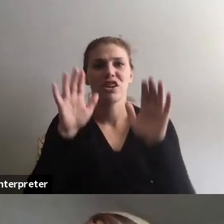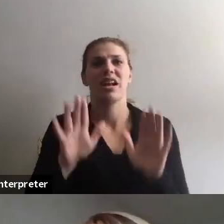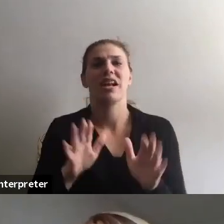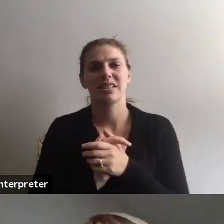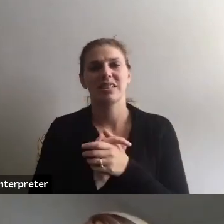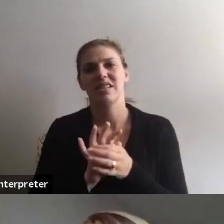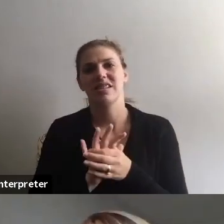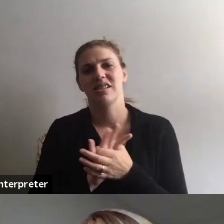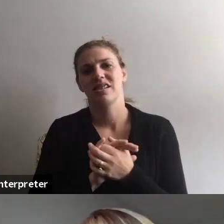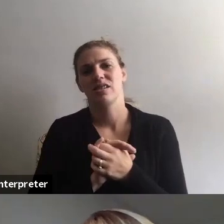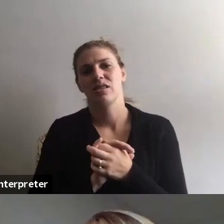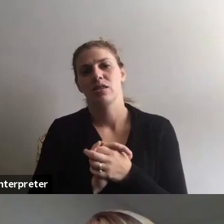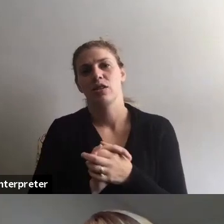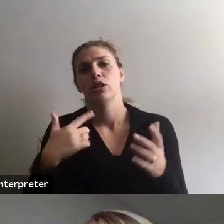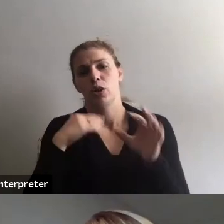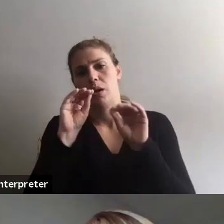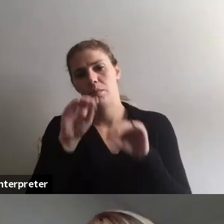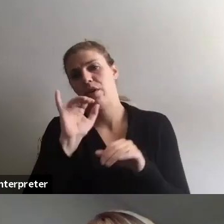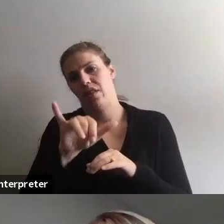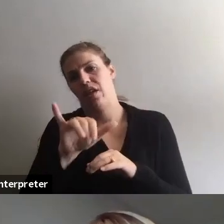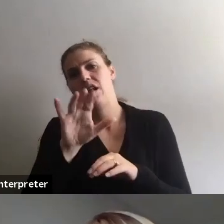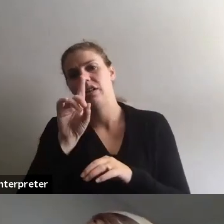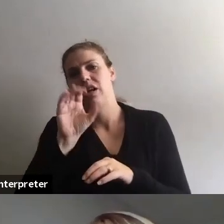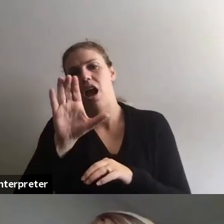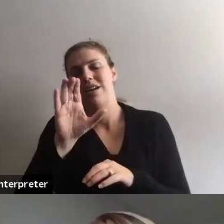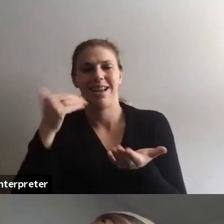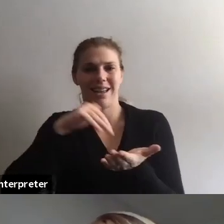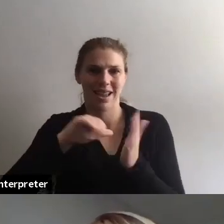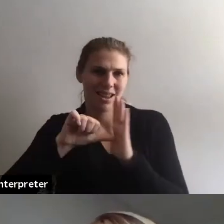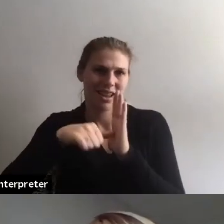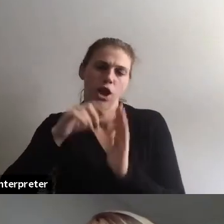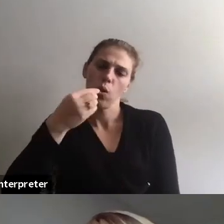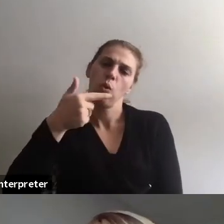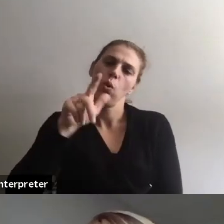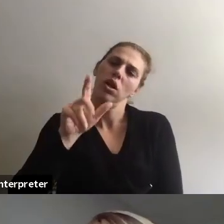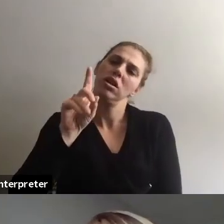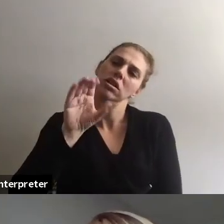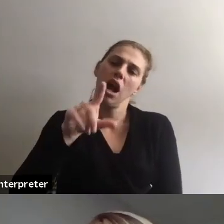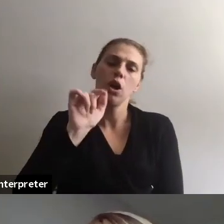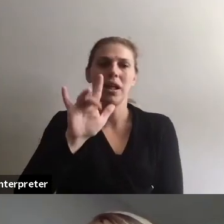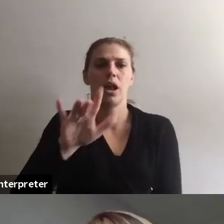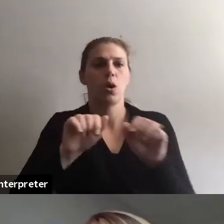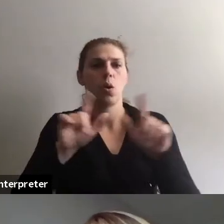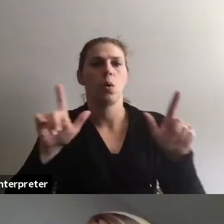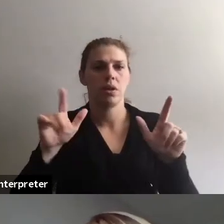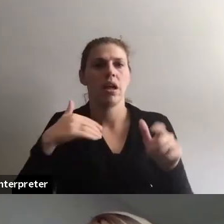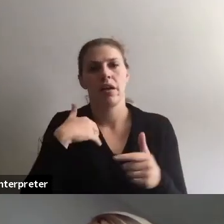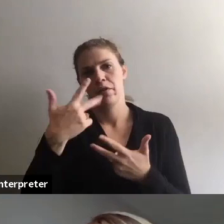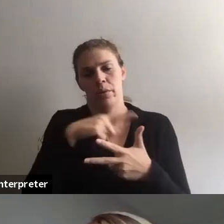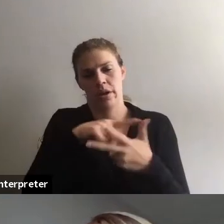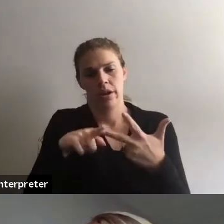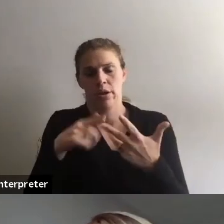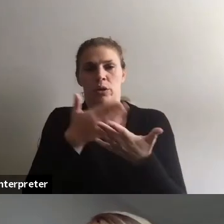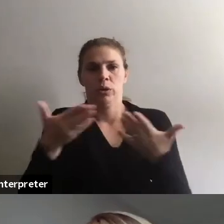Um, and so I put in that, that document again, it's just a Google doc that you guys can open up and there's three primary